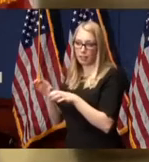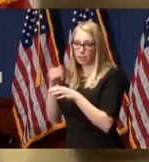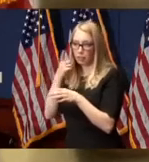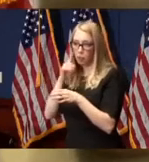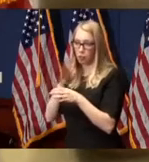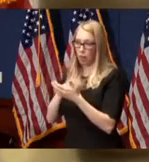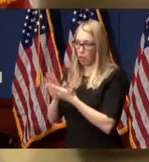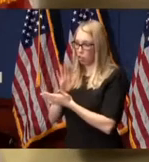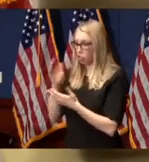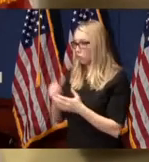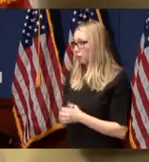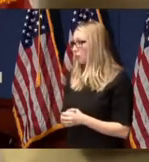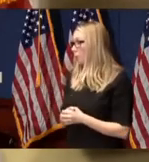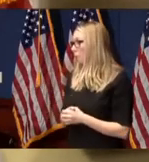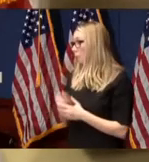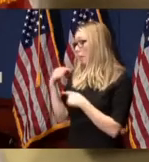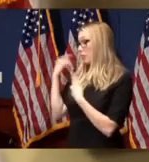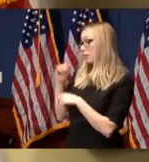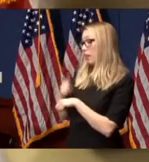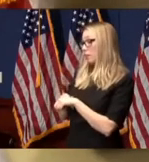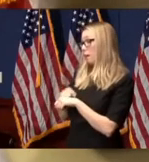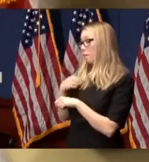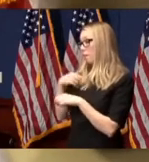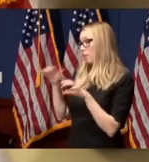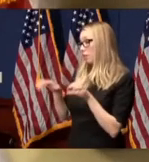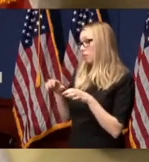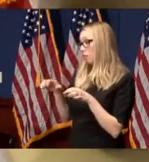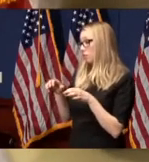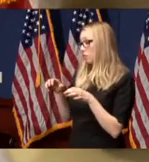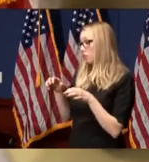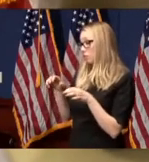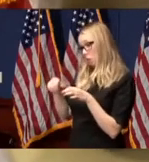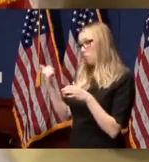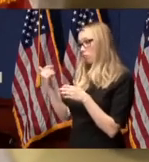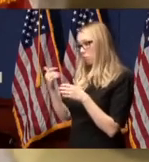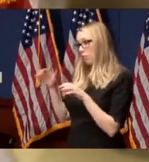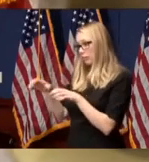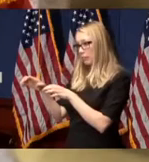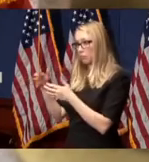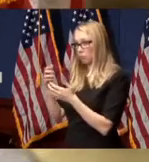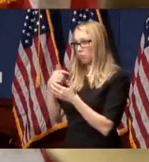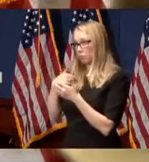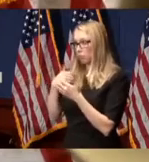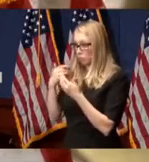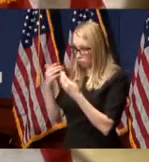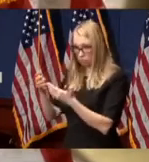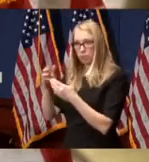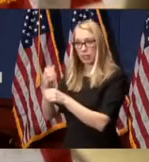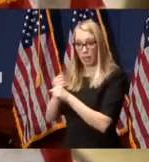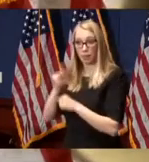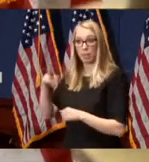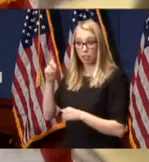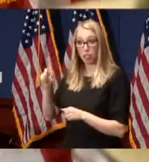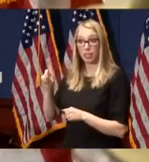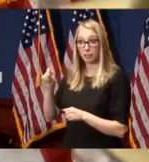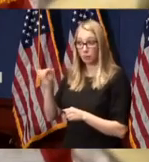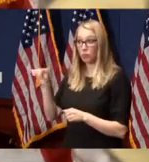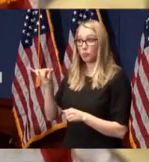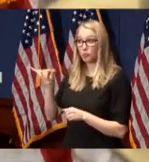Since that time, however, I've done other things, and I went on to earn my Ph.D.